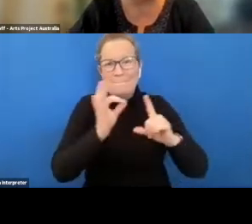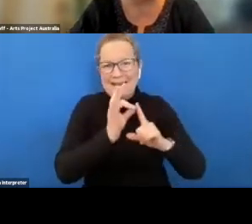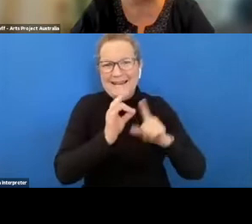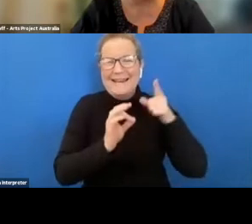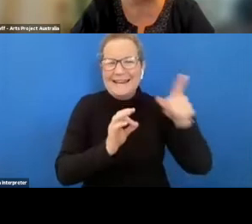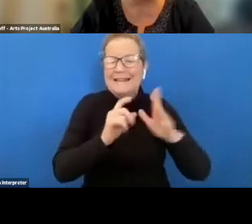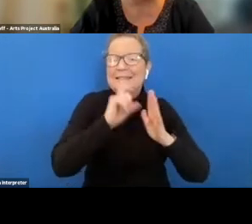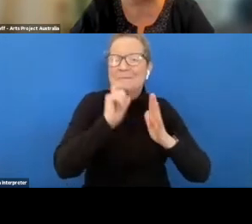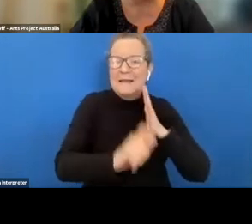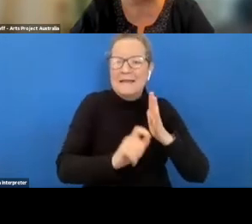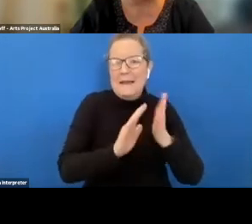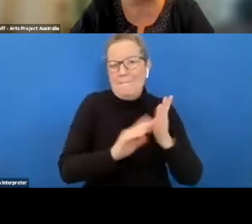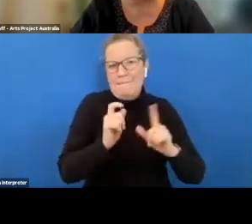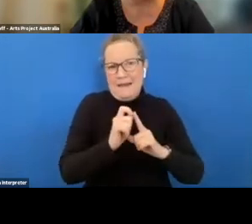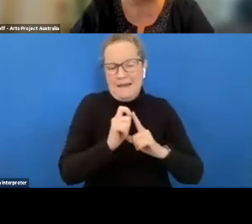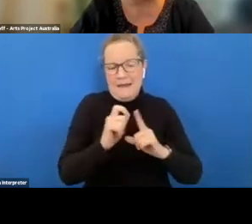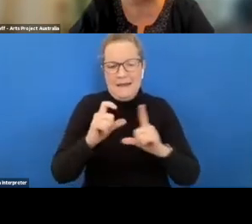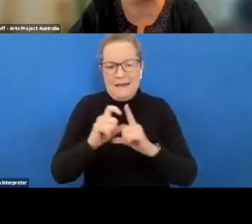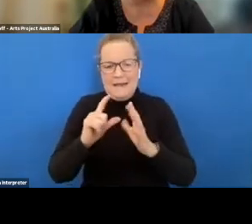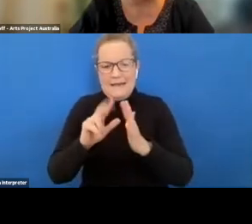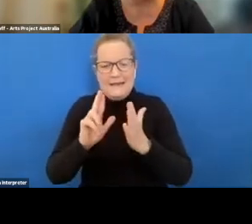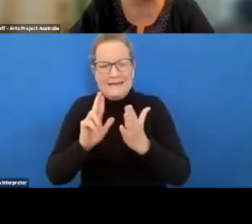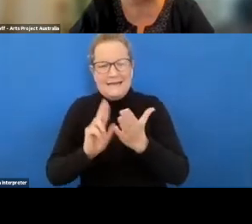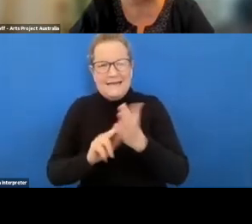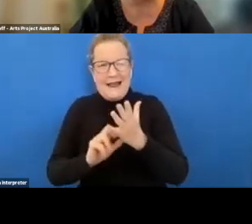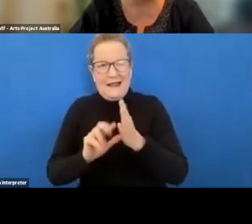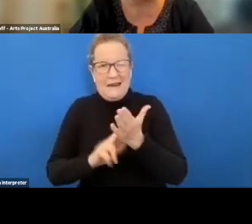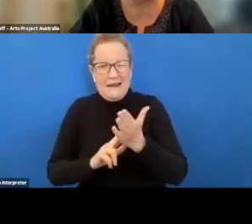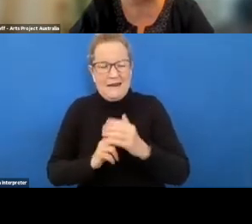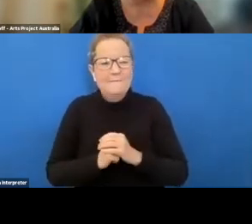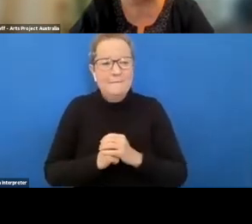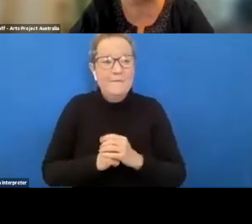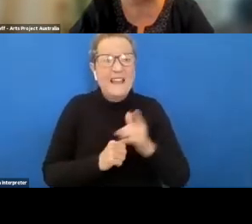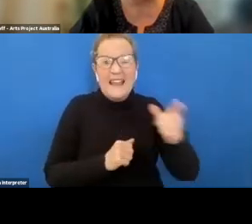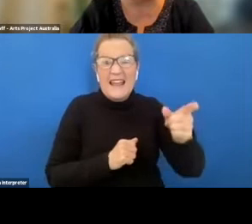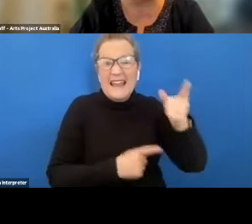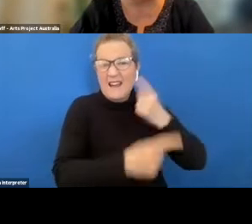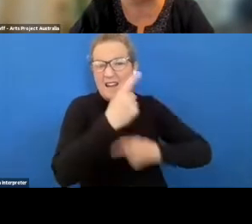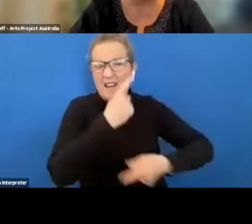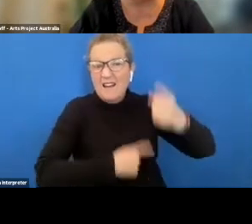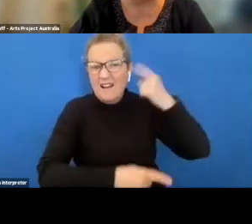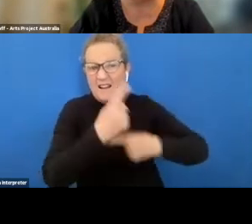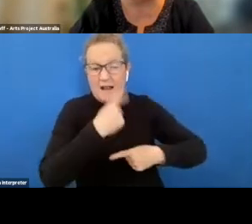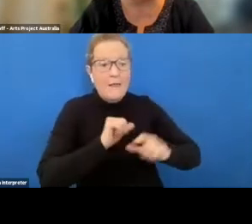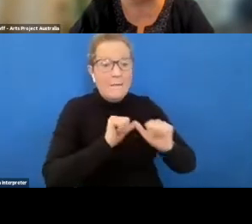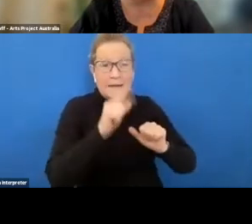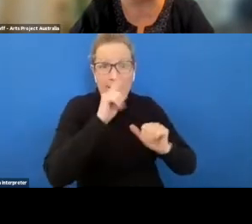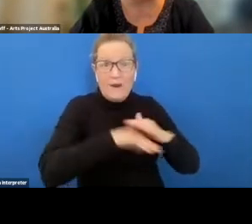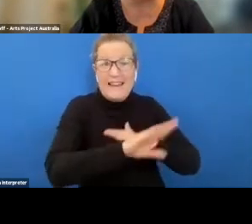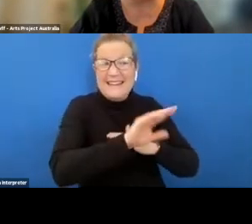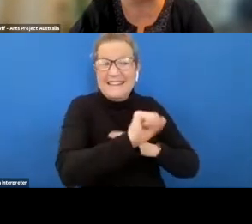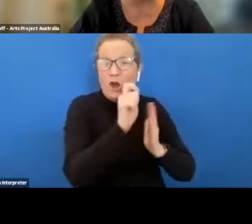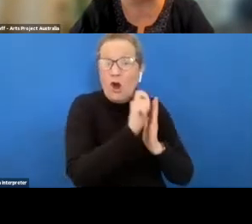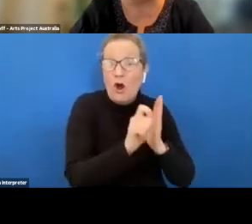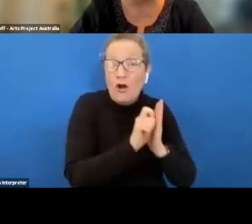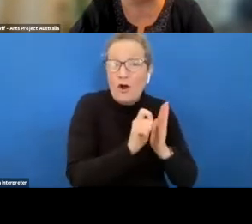disability mp minister dinellen um and he described how the best people in his parliamentary office have been